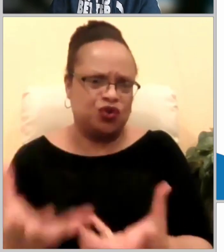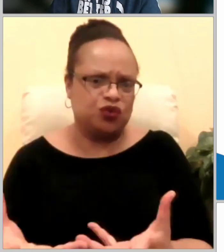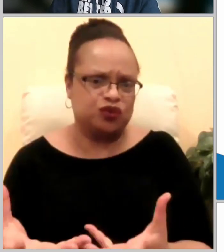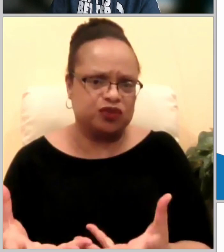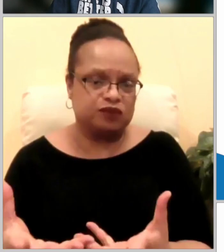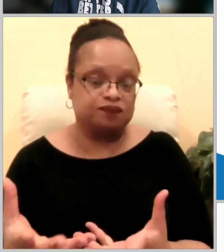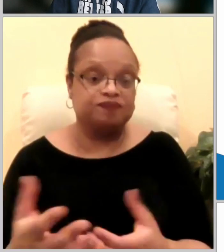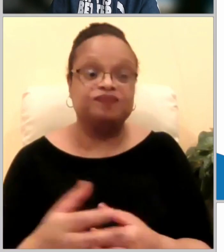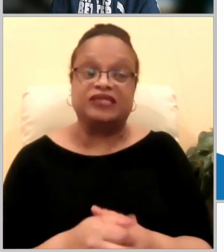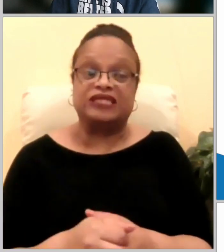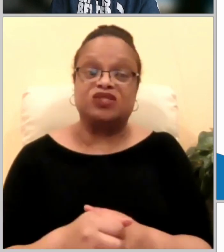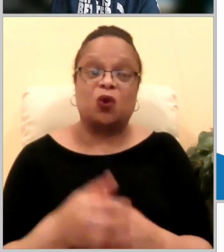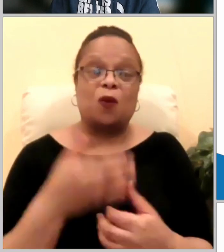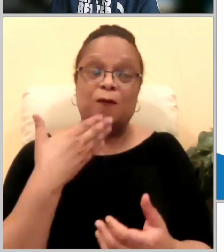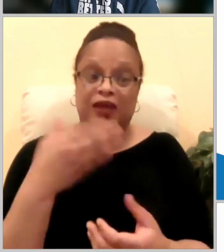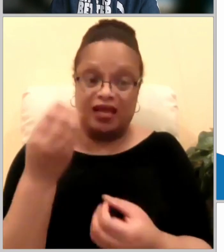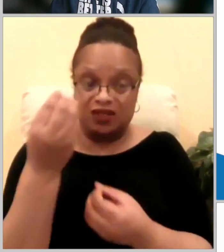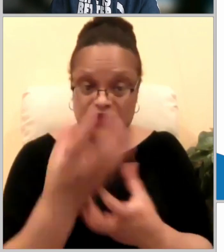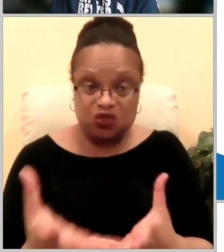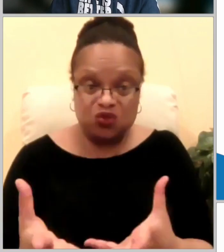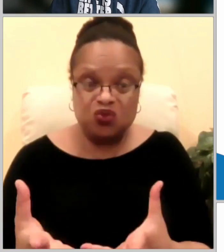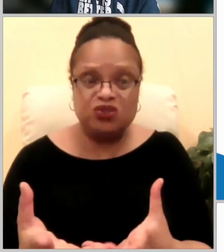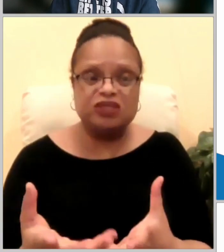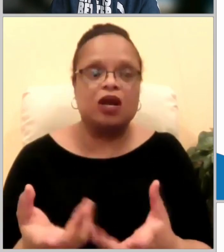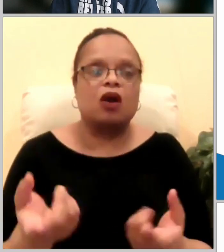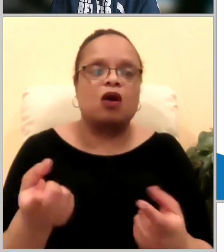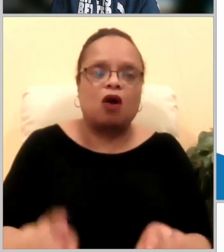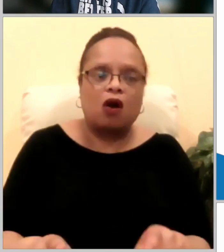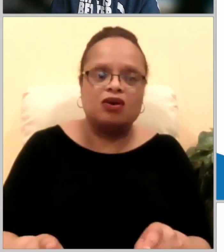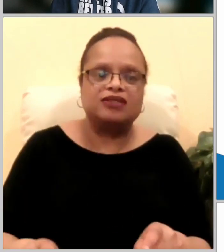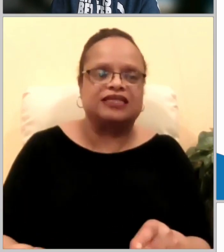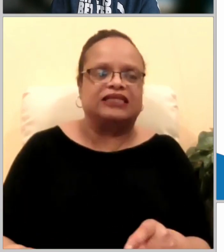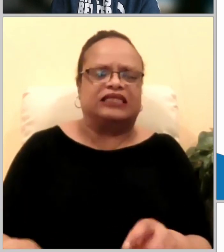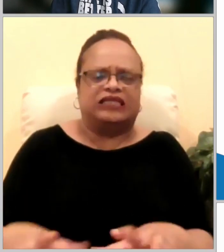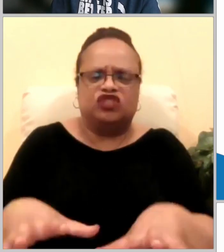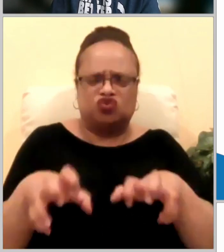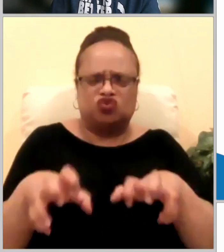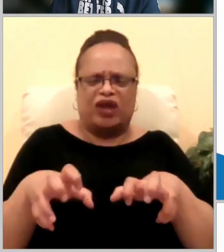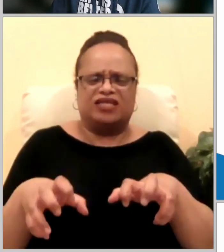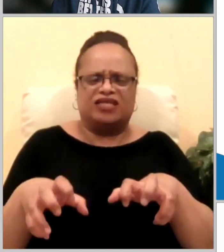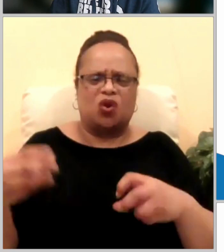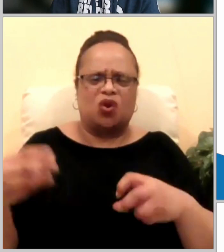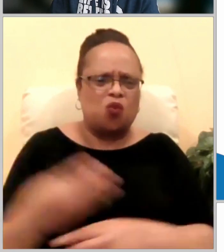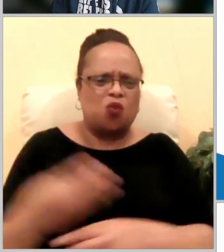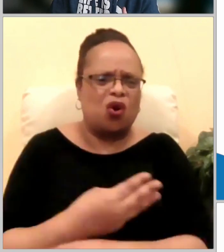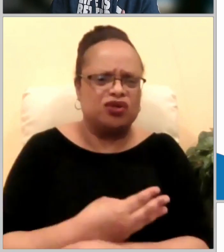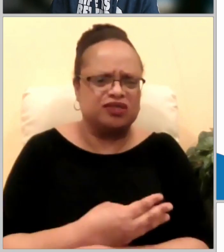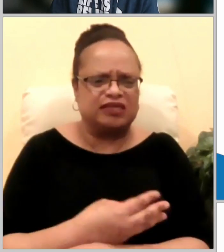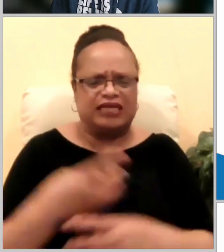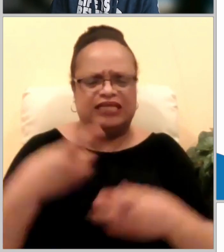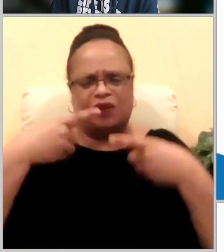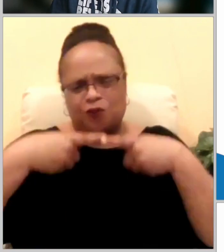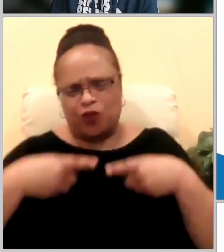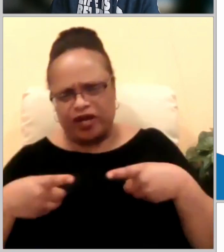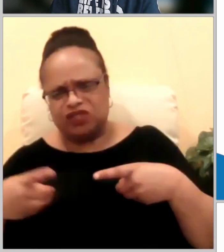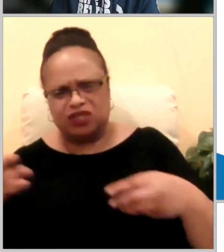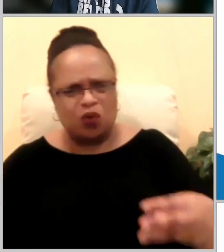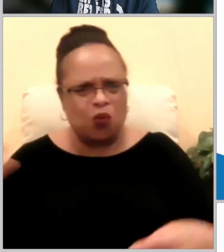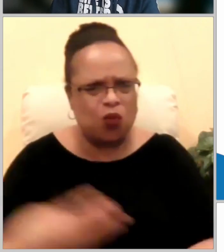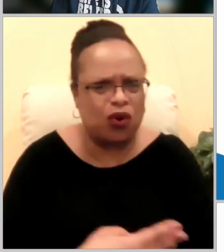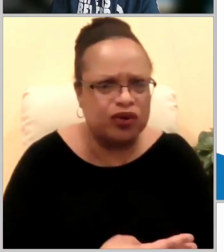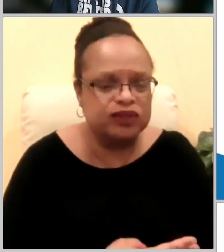to increase the stress anxiety and depression so let us be people that are eager to share